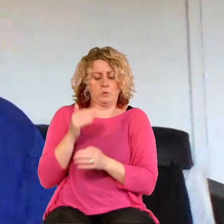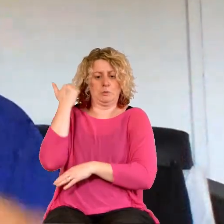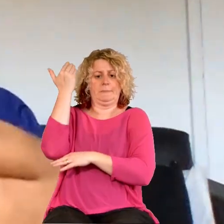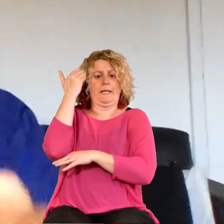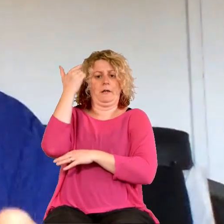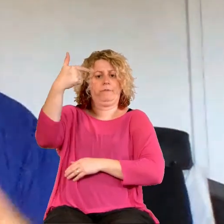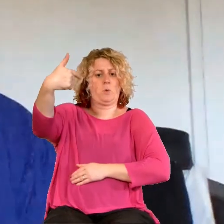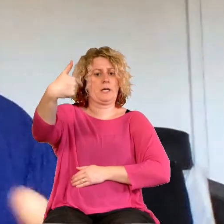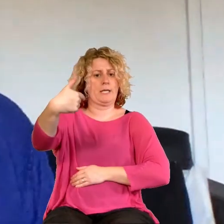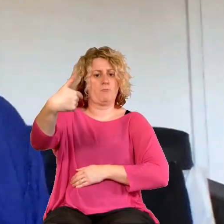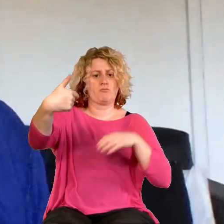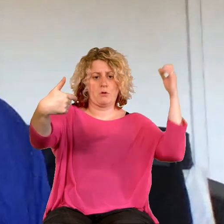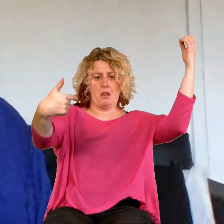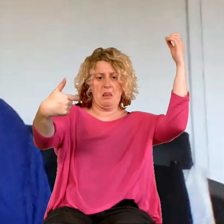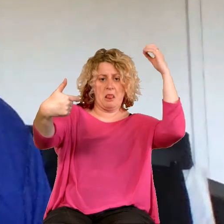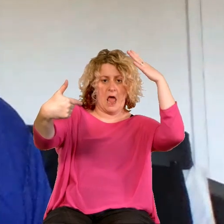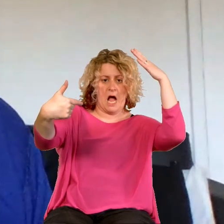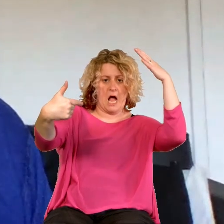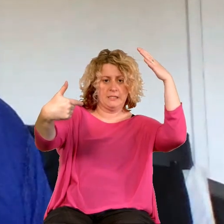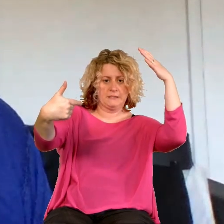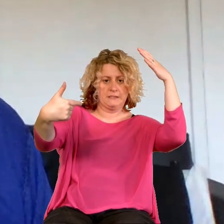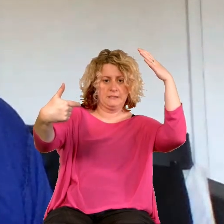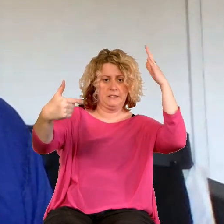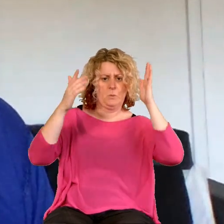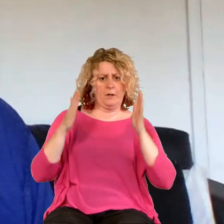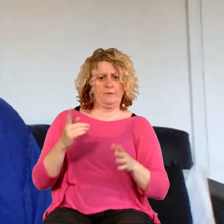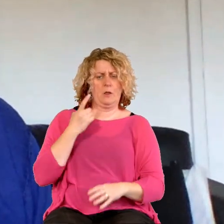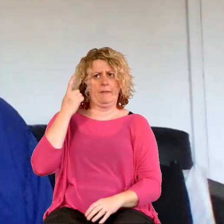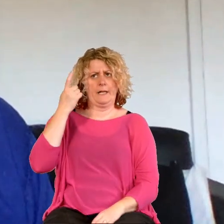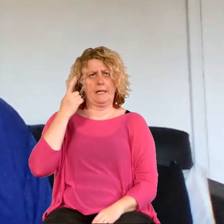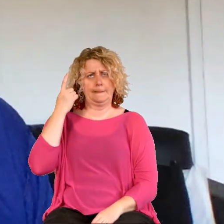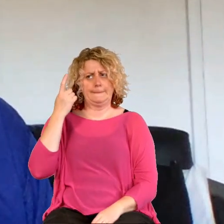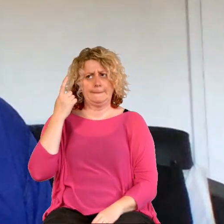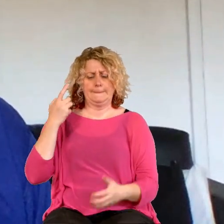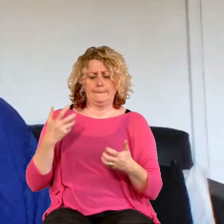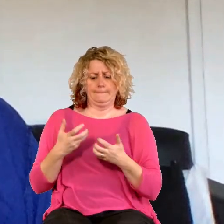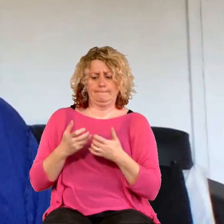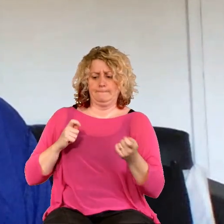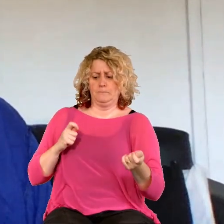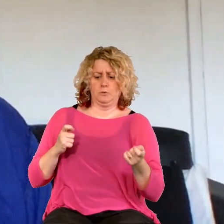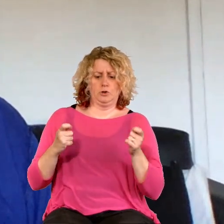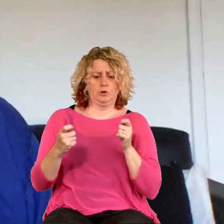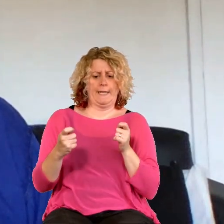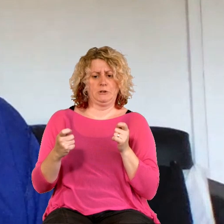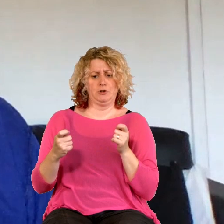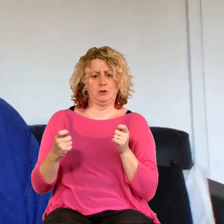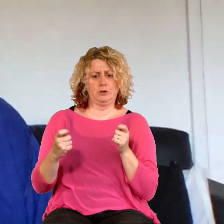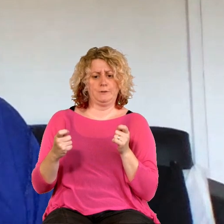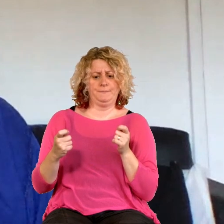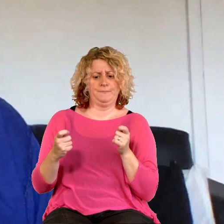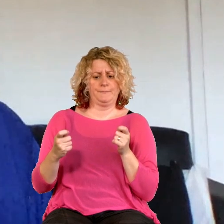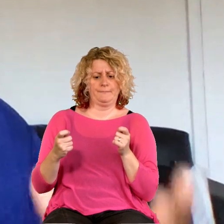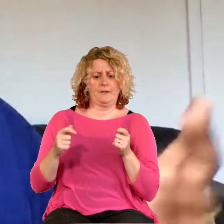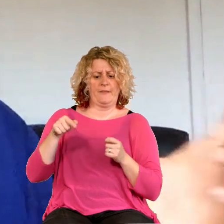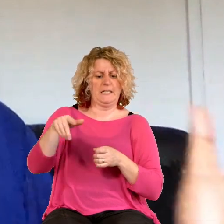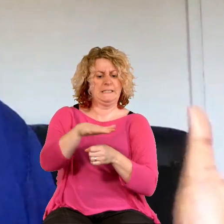that work. And the camera's there and so on. And we're going to have to think through, OK, how do we now adapt the use of this